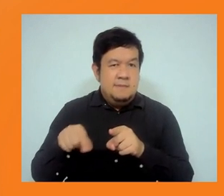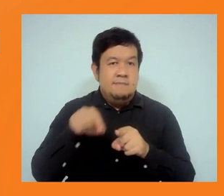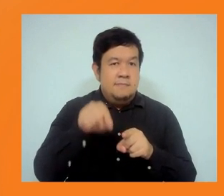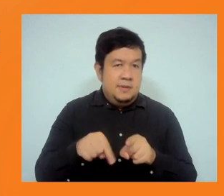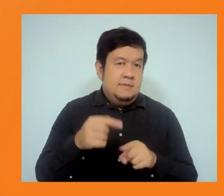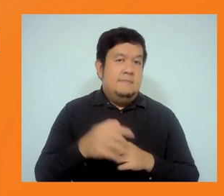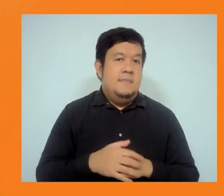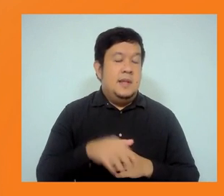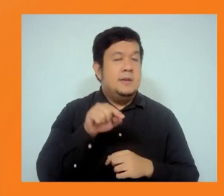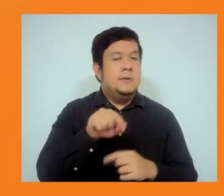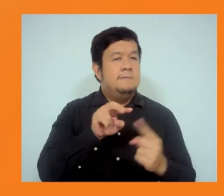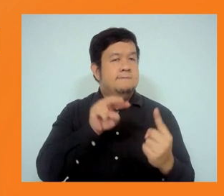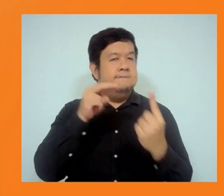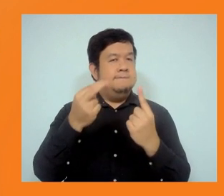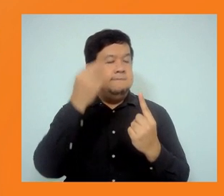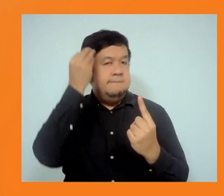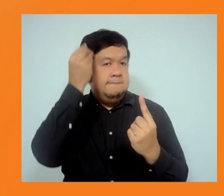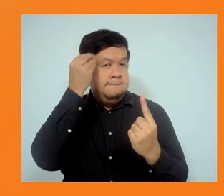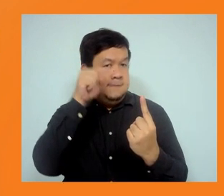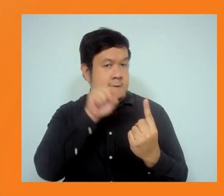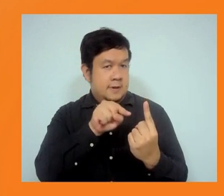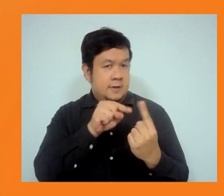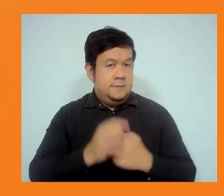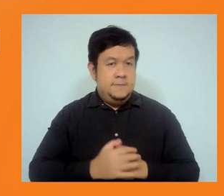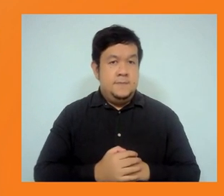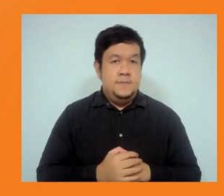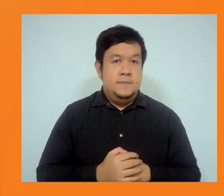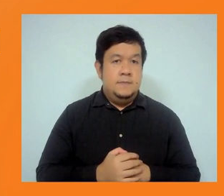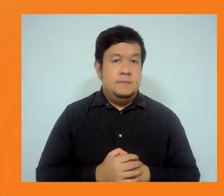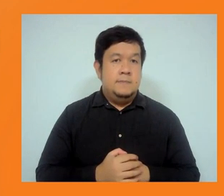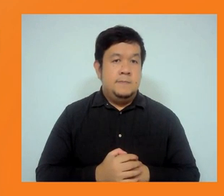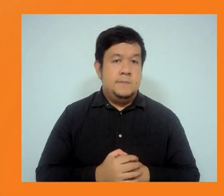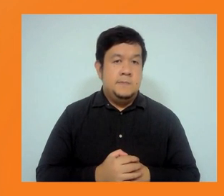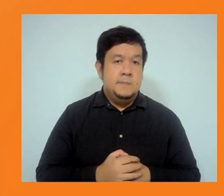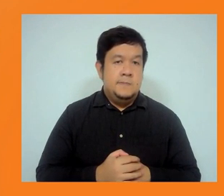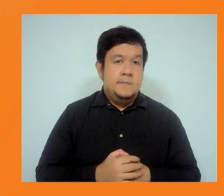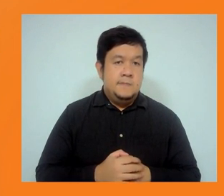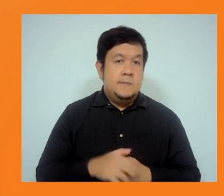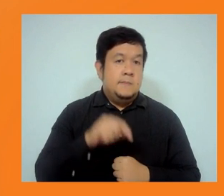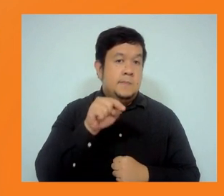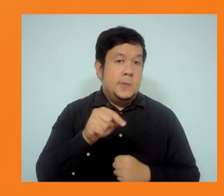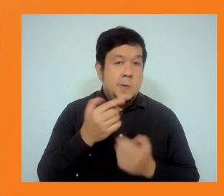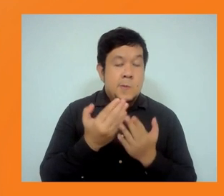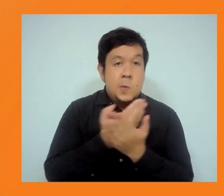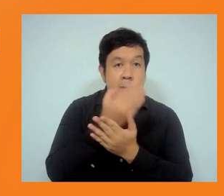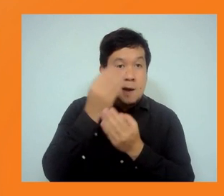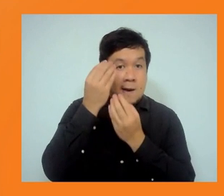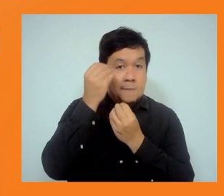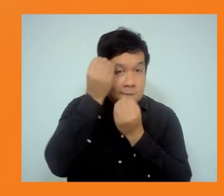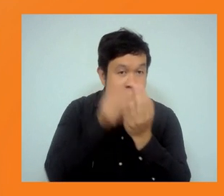status of the policy update, and then highlight some of the key issues and some of the directions that we're considering at this moment.